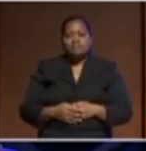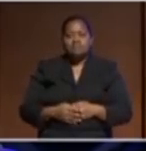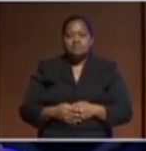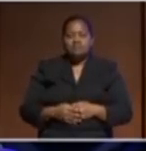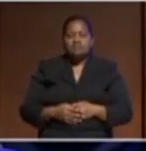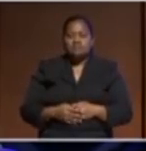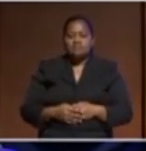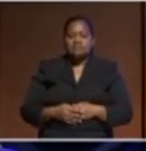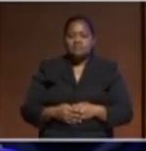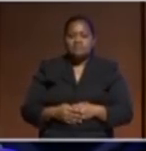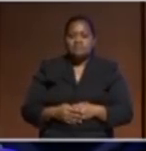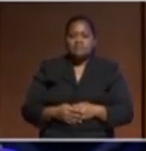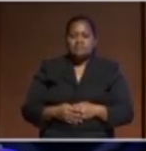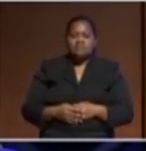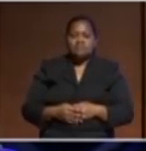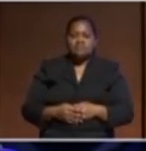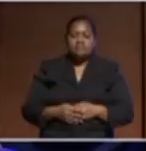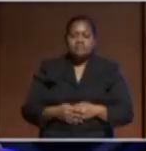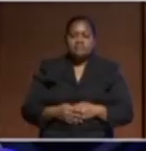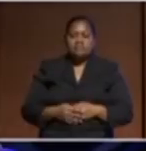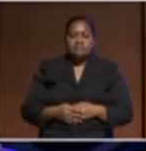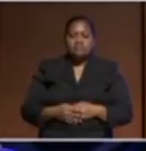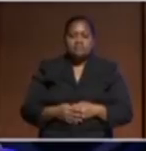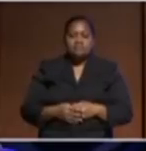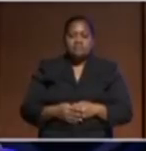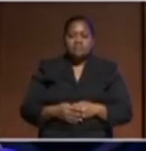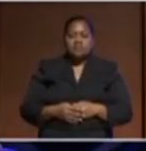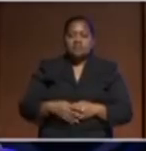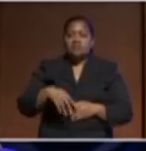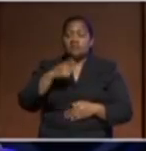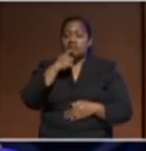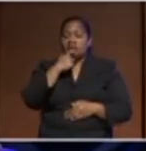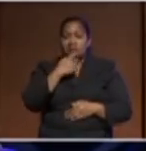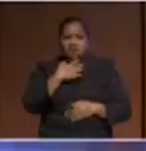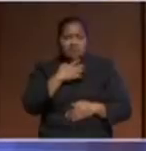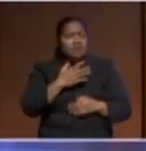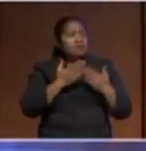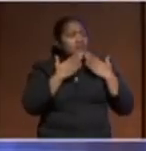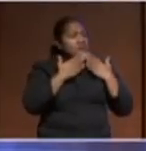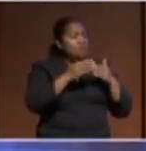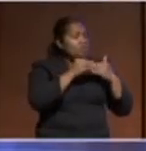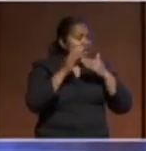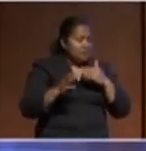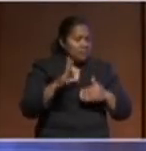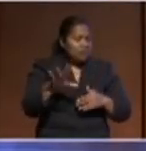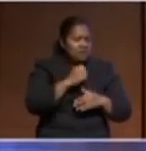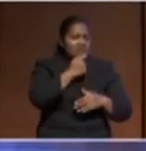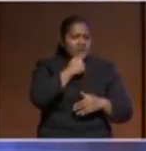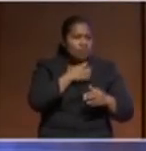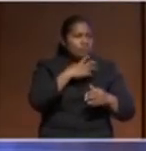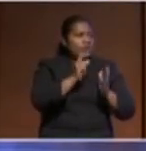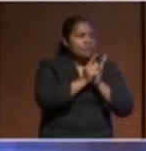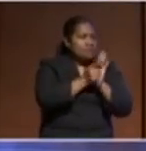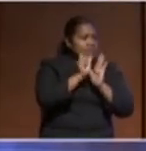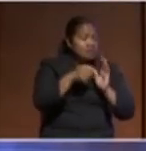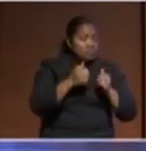may just indulge everyone just a few more minutes and thank you leaders for taking a few more minutes I did tell the MC that we did start